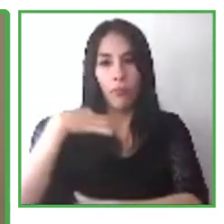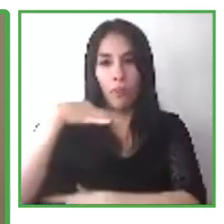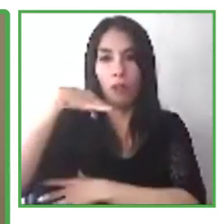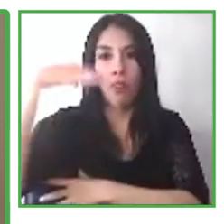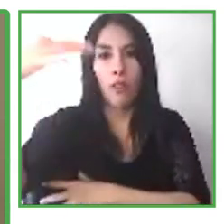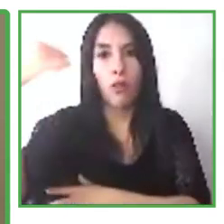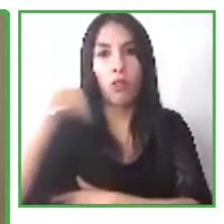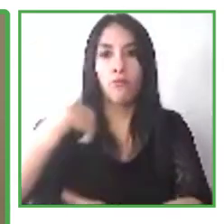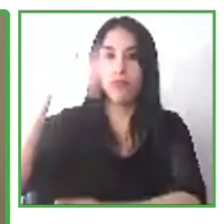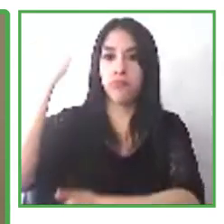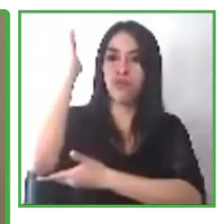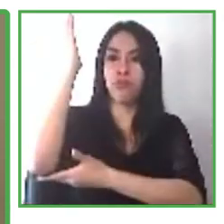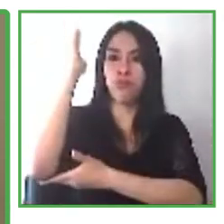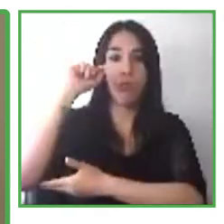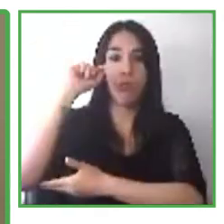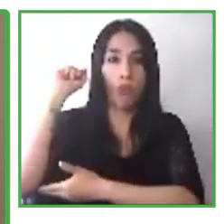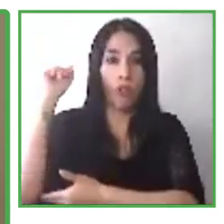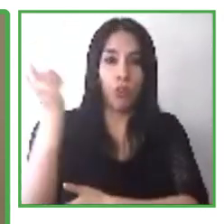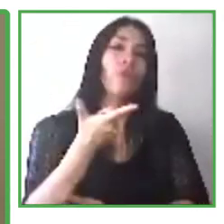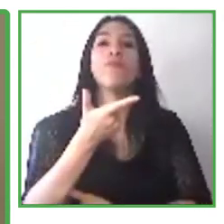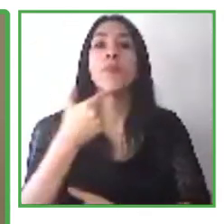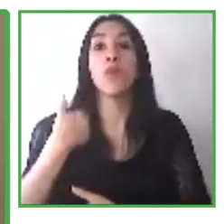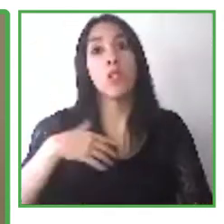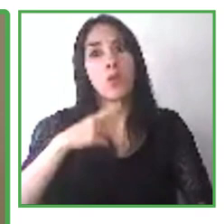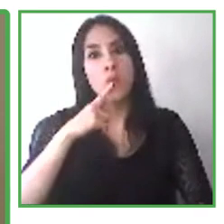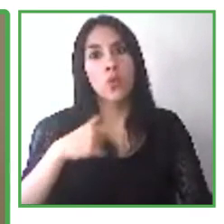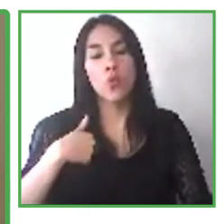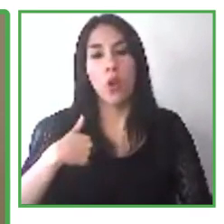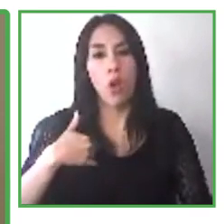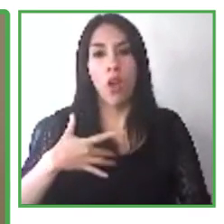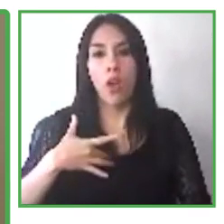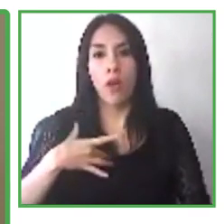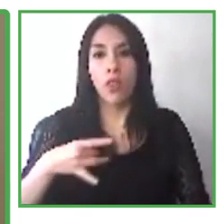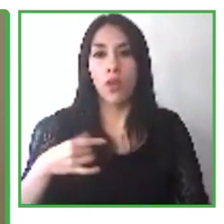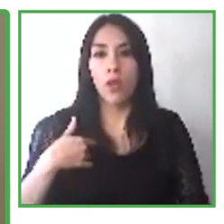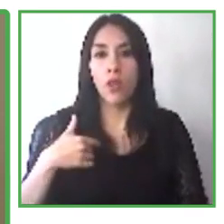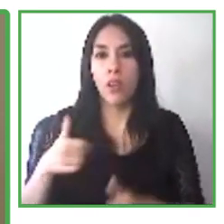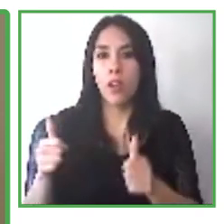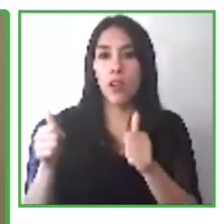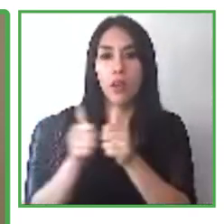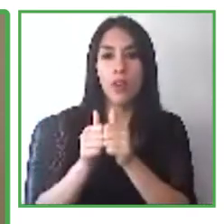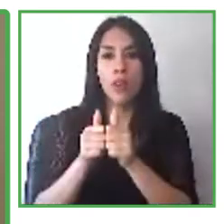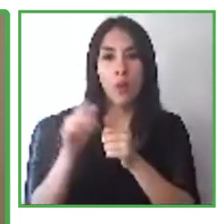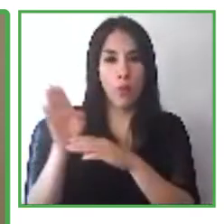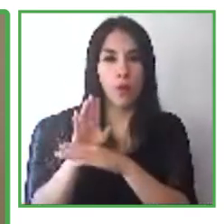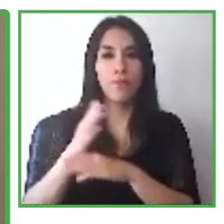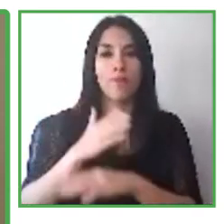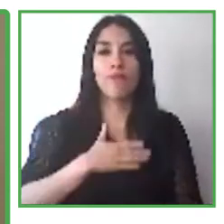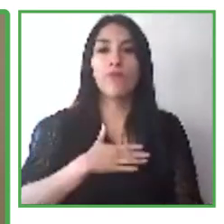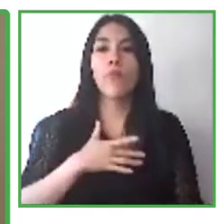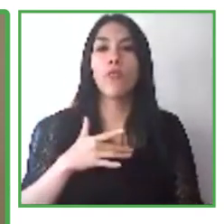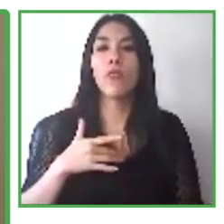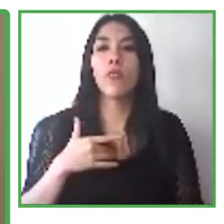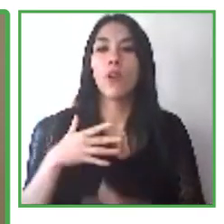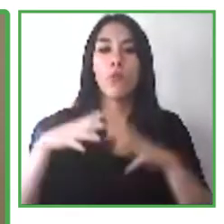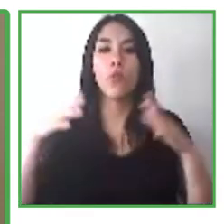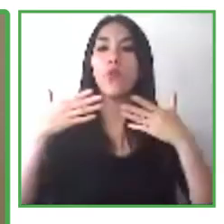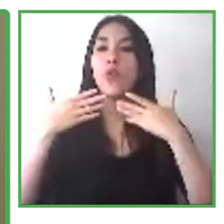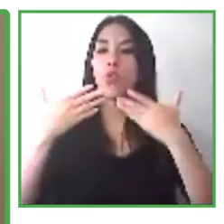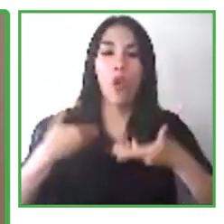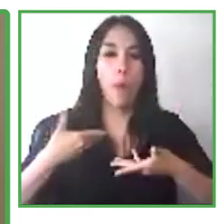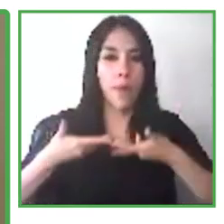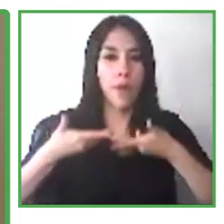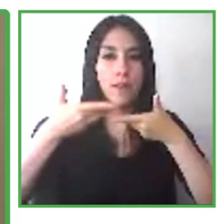and my colleague, Maita, it's a pleasure to be here with you today. And on behalf of the entire Trust for the Americas team, thank you for this invitation.